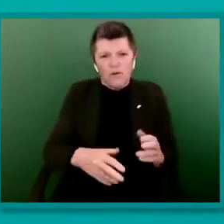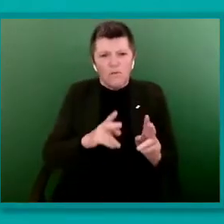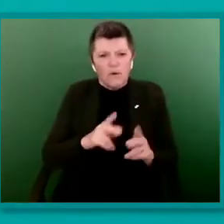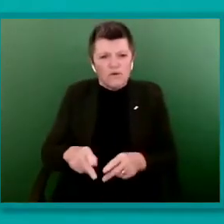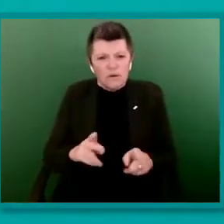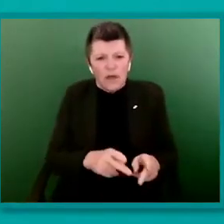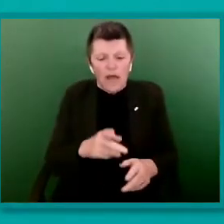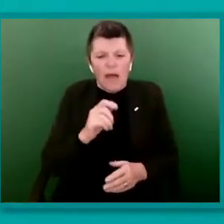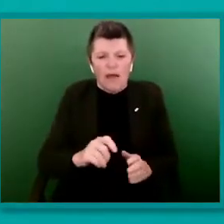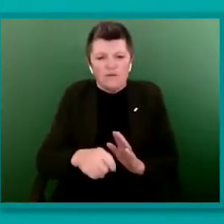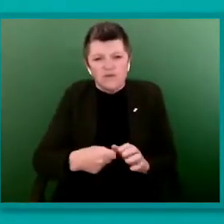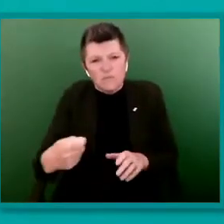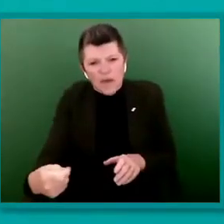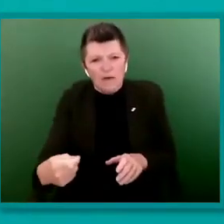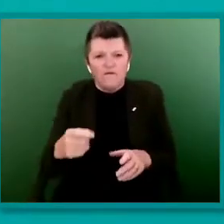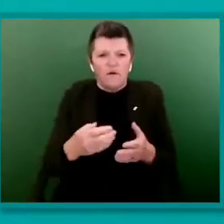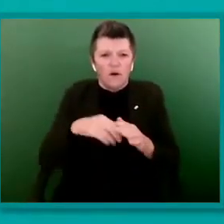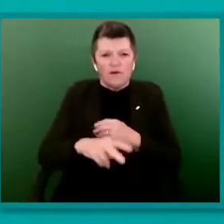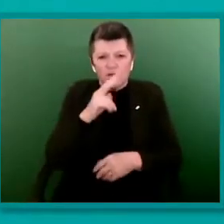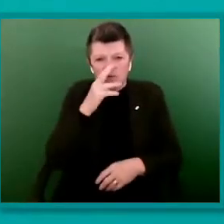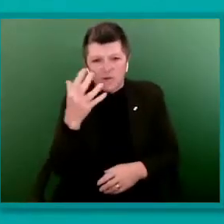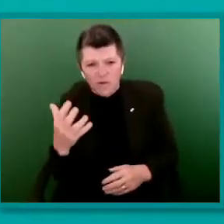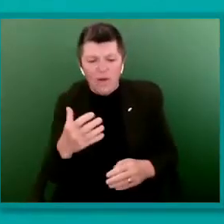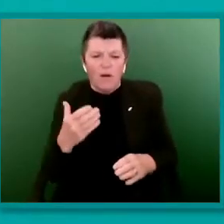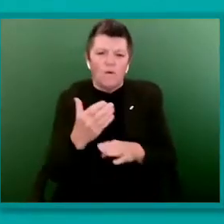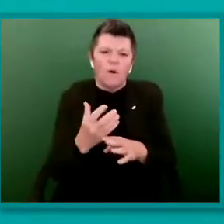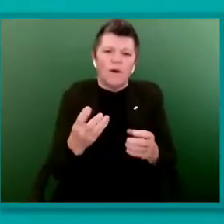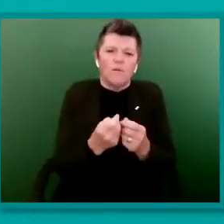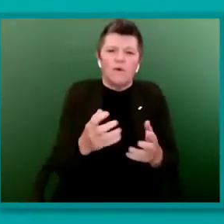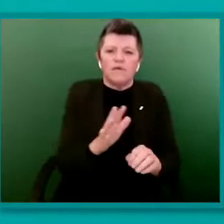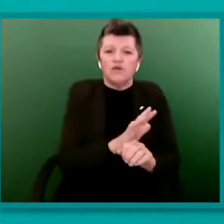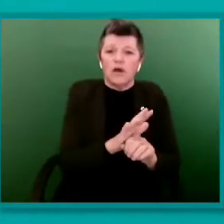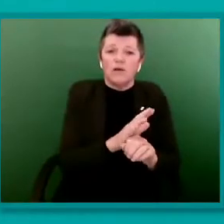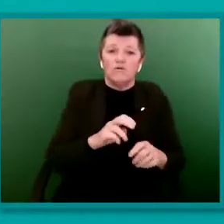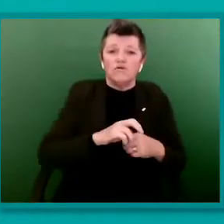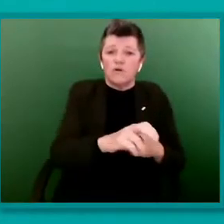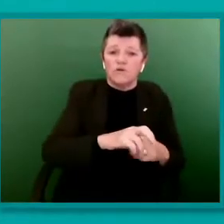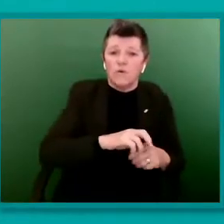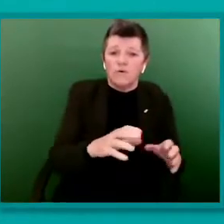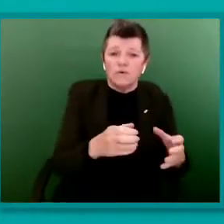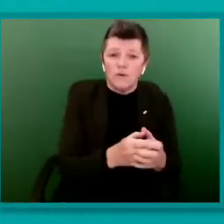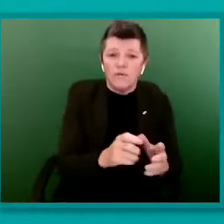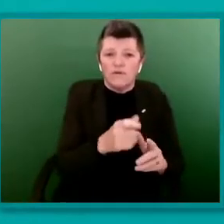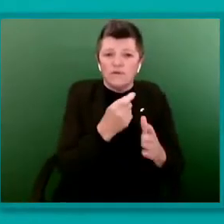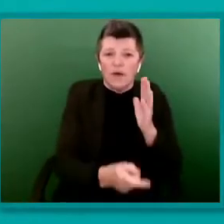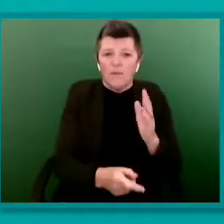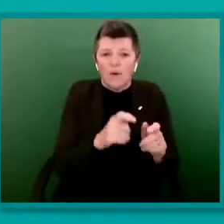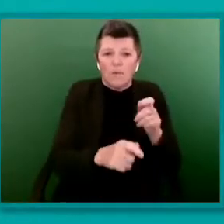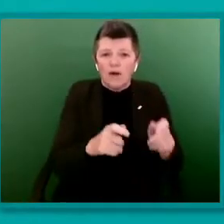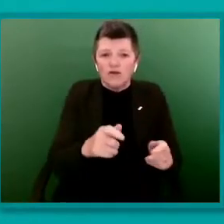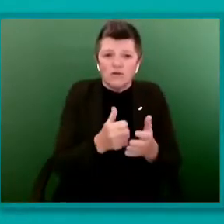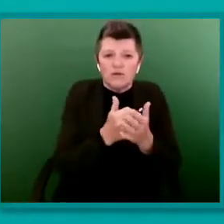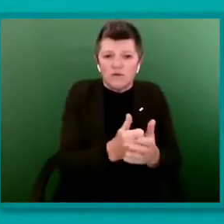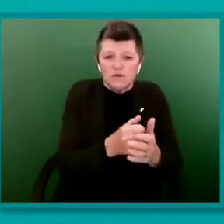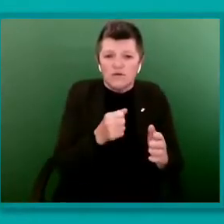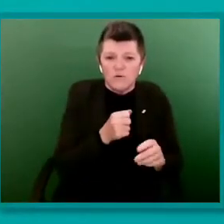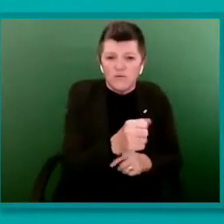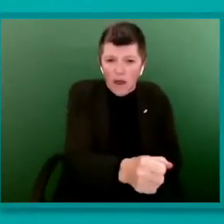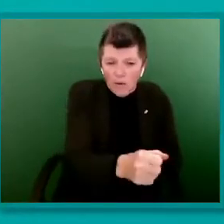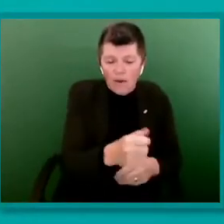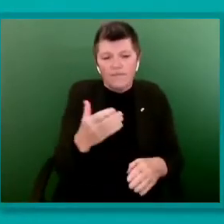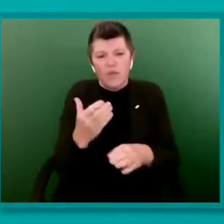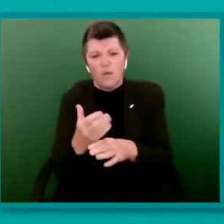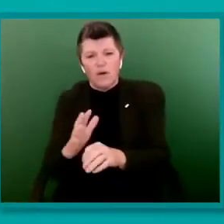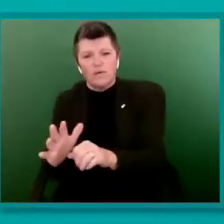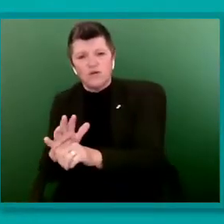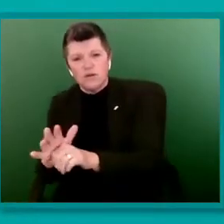to working with the Shadow Transport team on disabled passenger assistance on the railway, to working with the Shadow DWP team